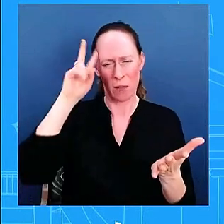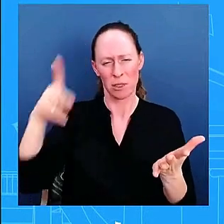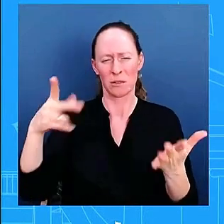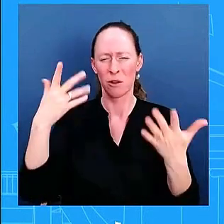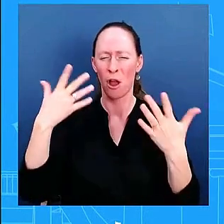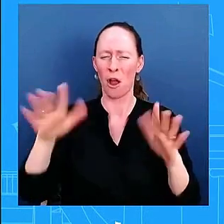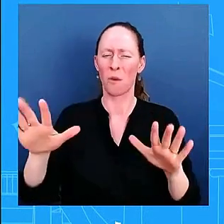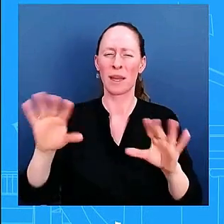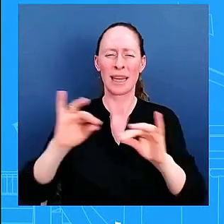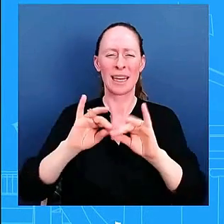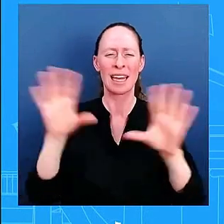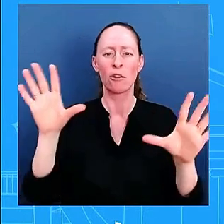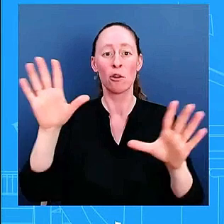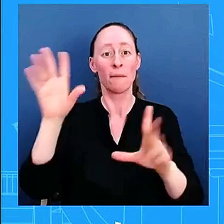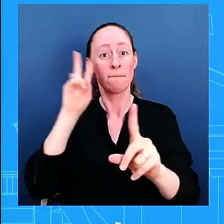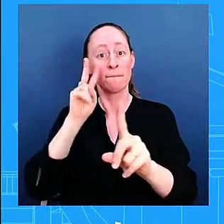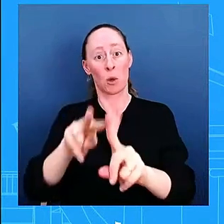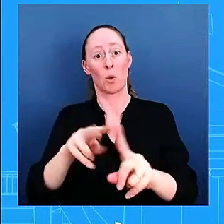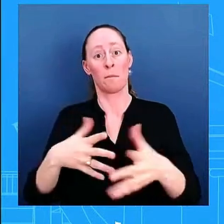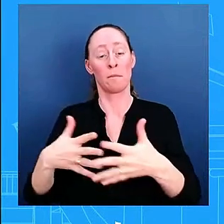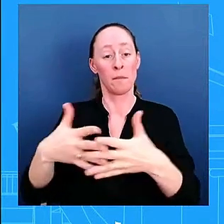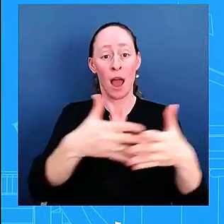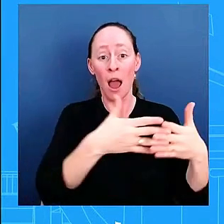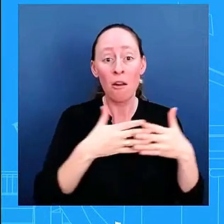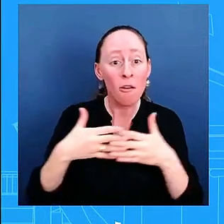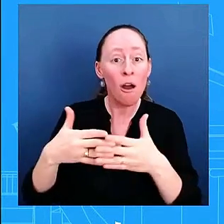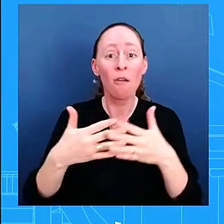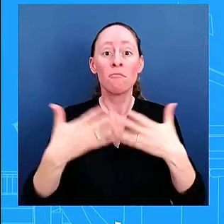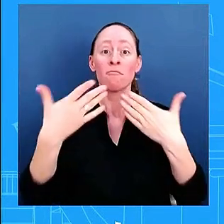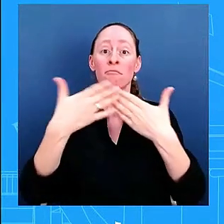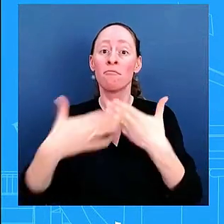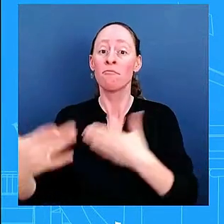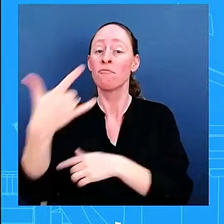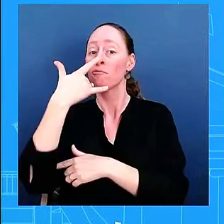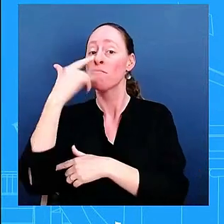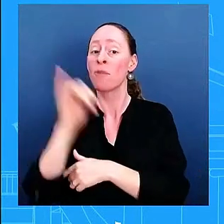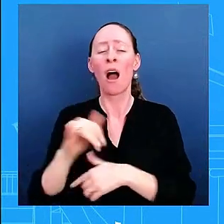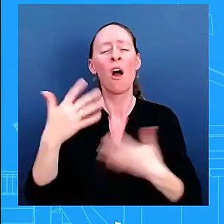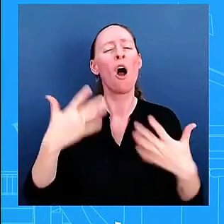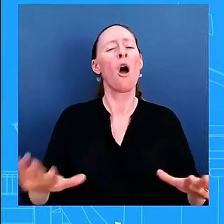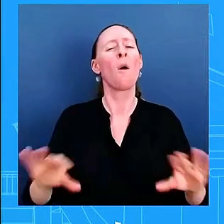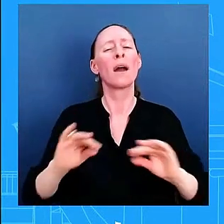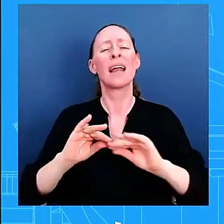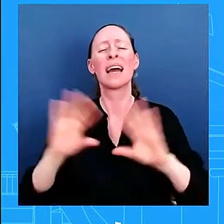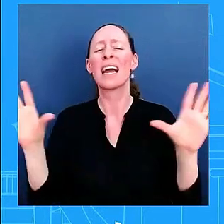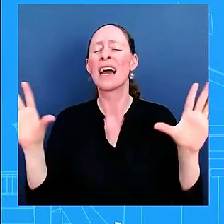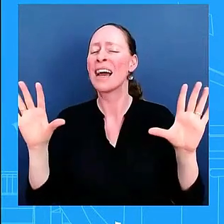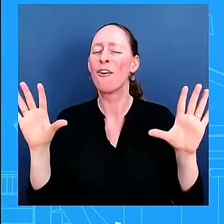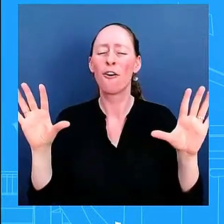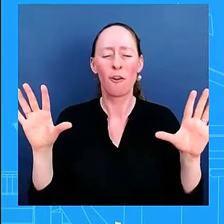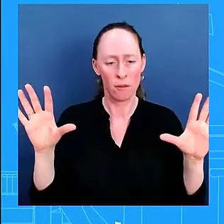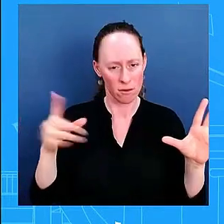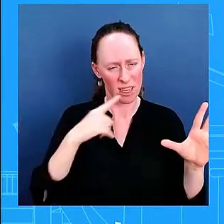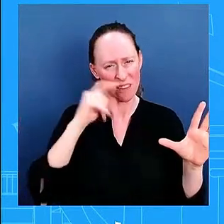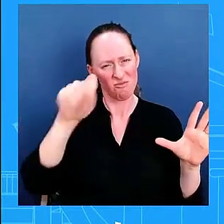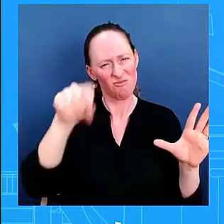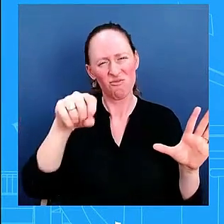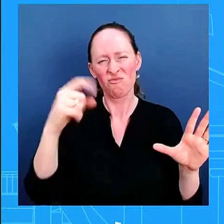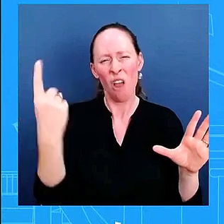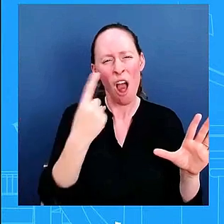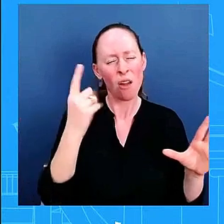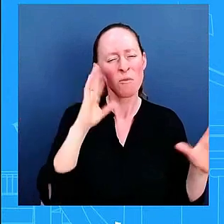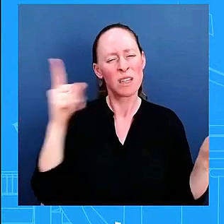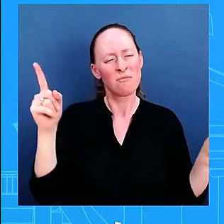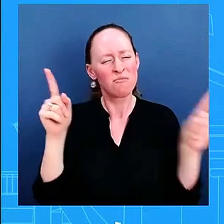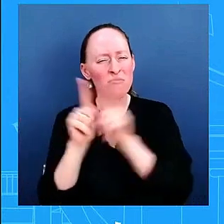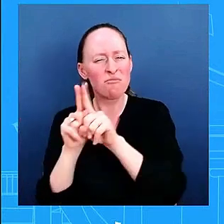uh and saying that um you know she has been indeed a partner with this president and in these successes that we have